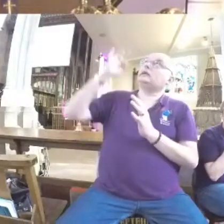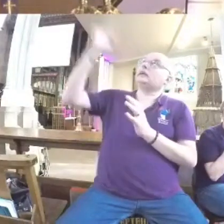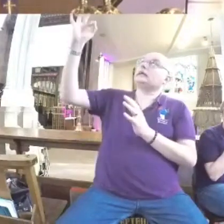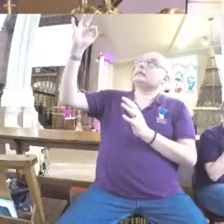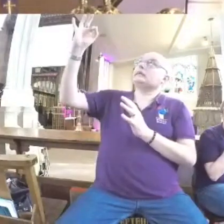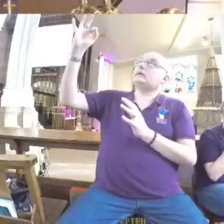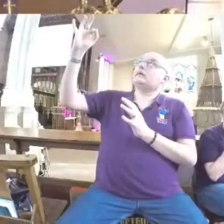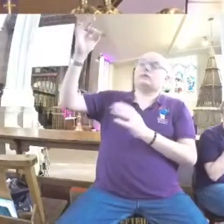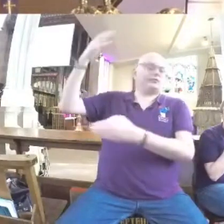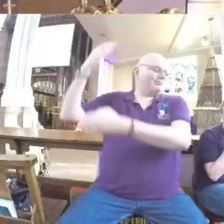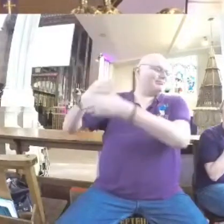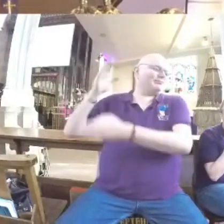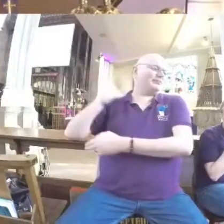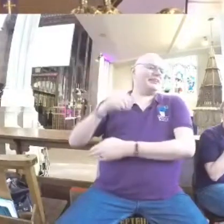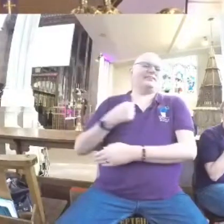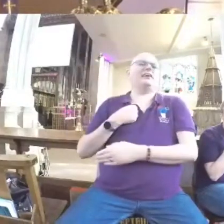resist, go your own way?